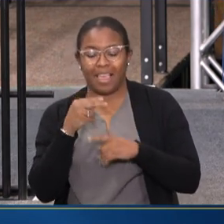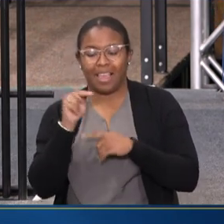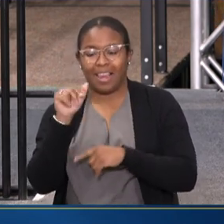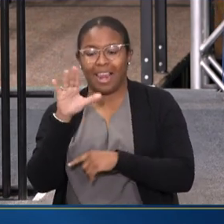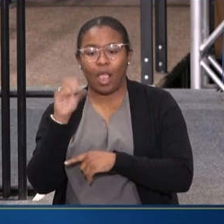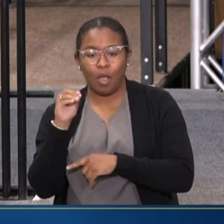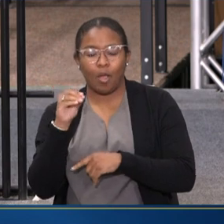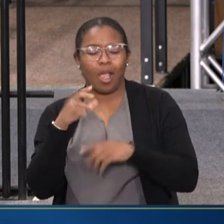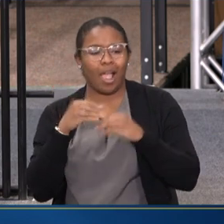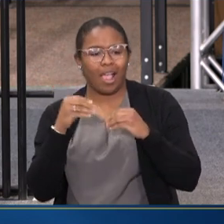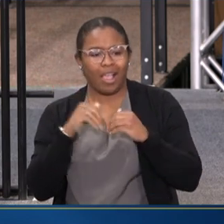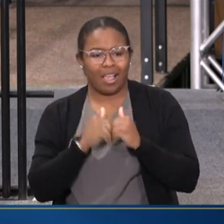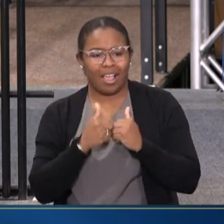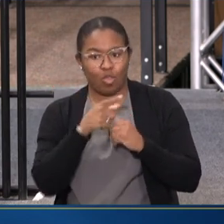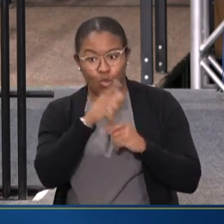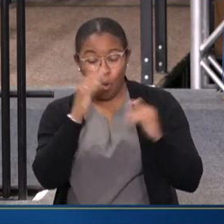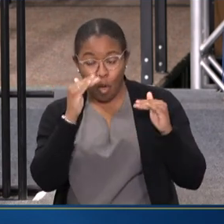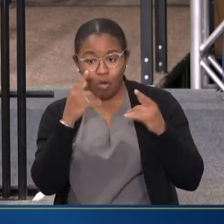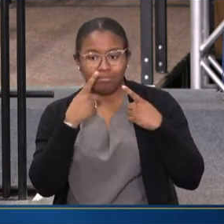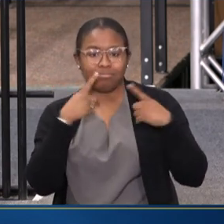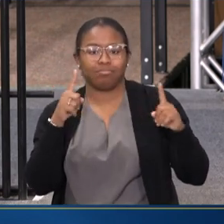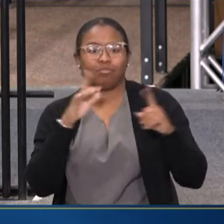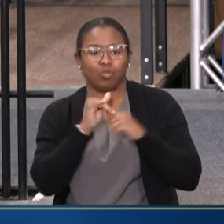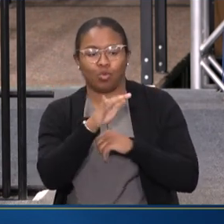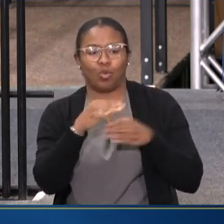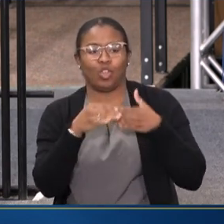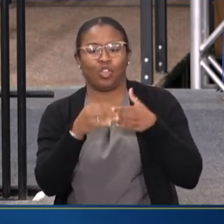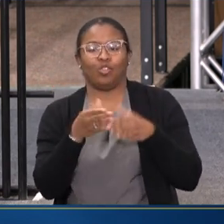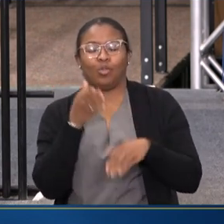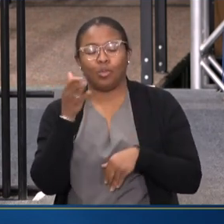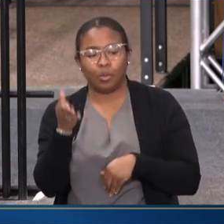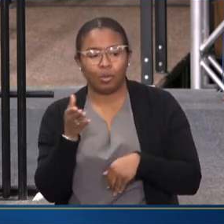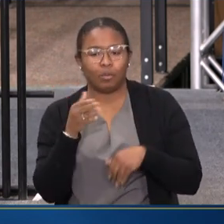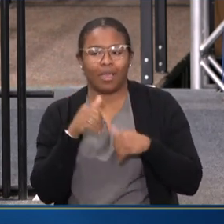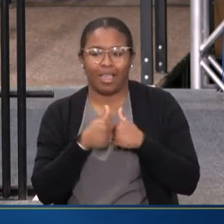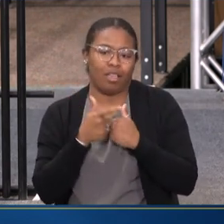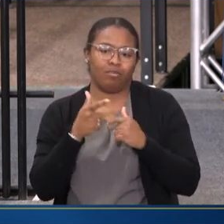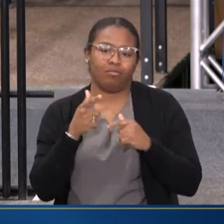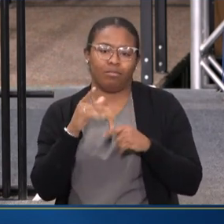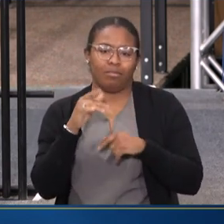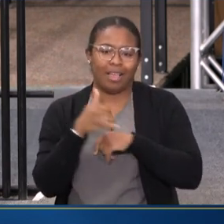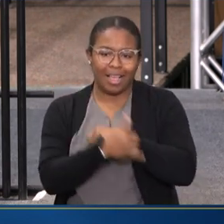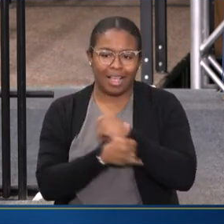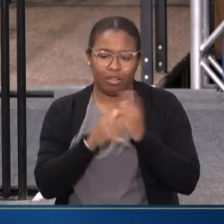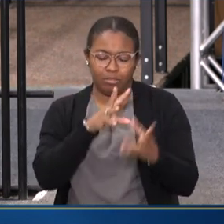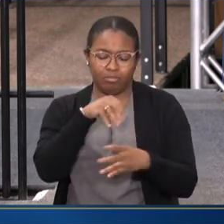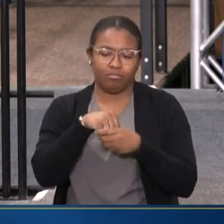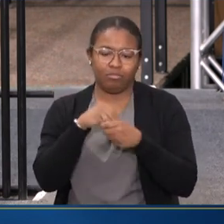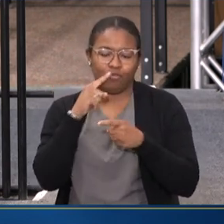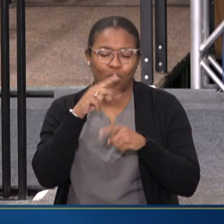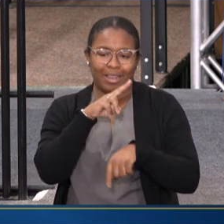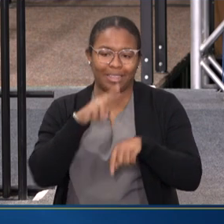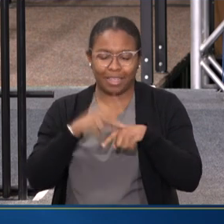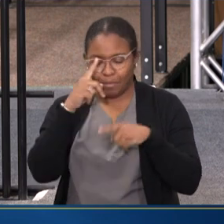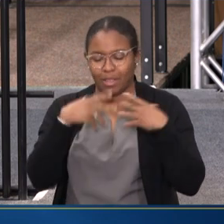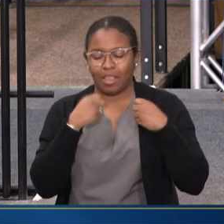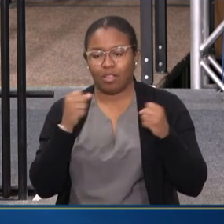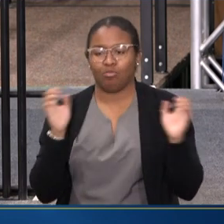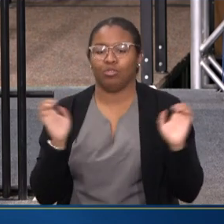how, what you're hoping to accomplish with your leadership there and how counties are engaging in our national mental health crisis.